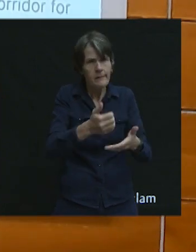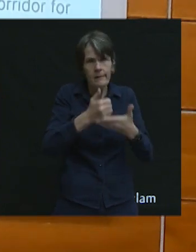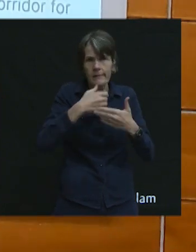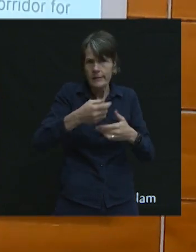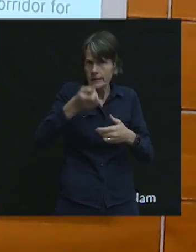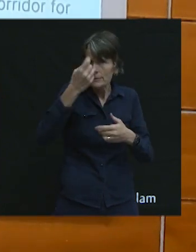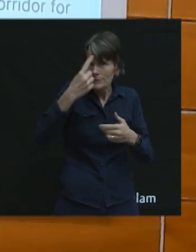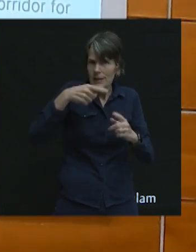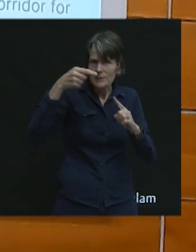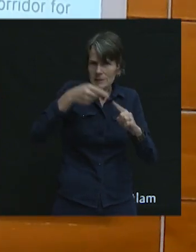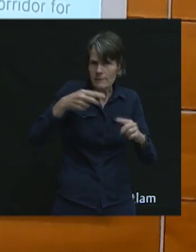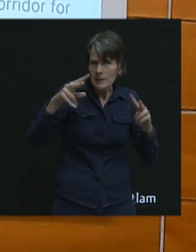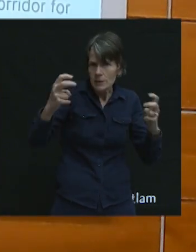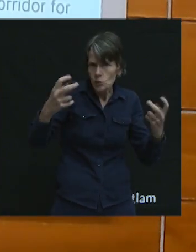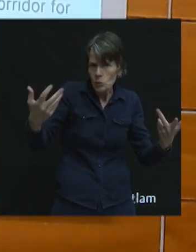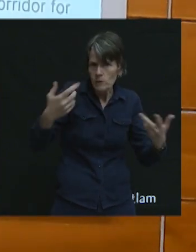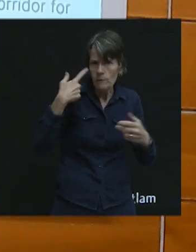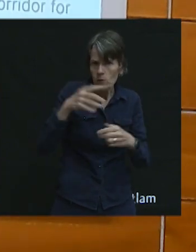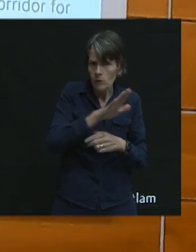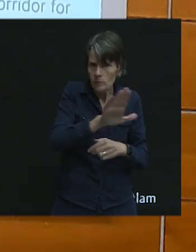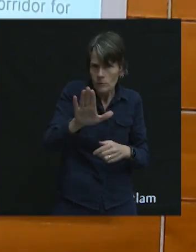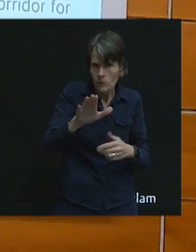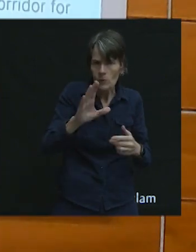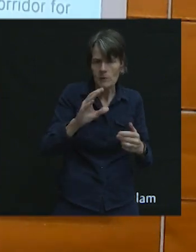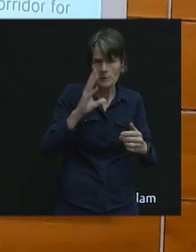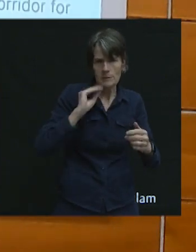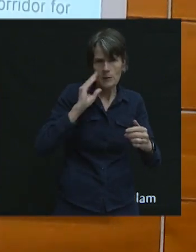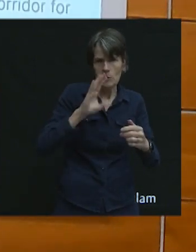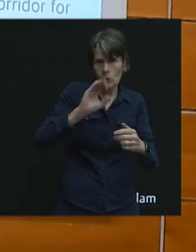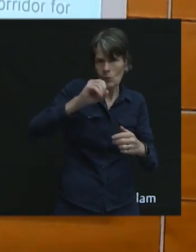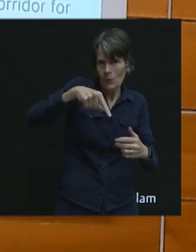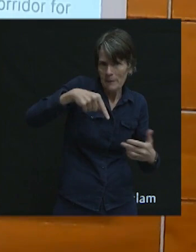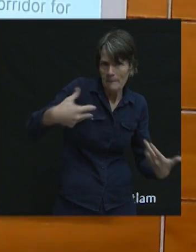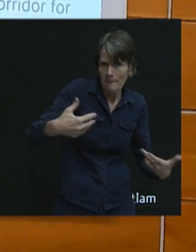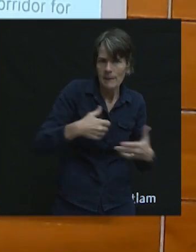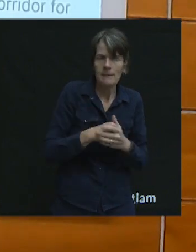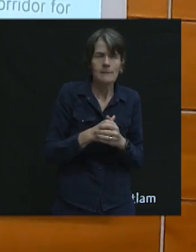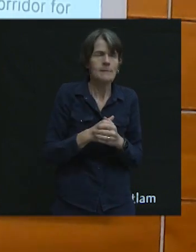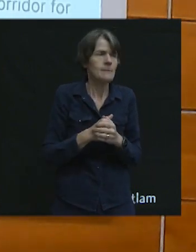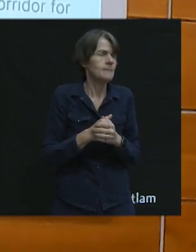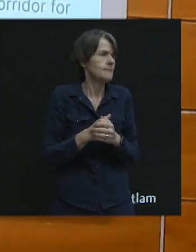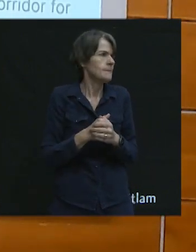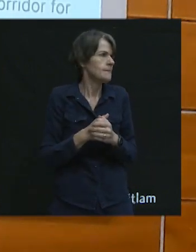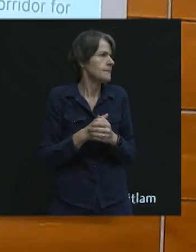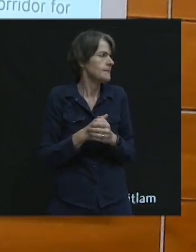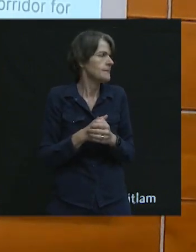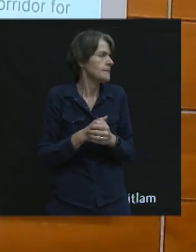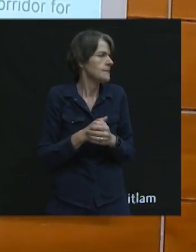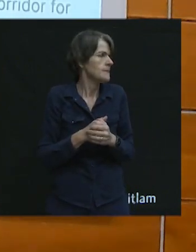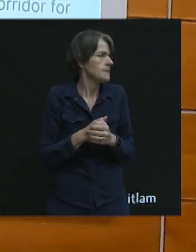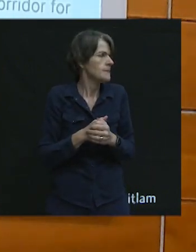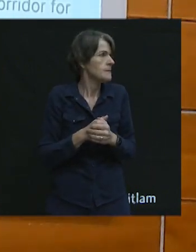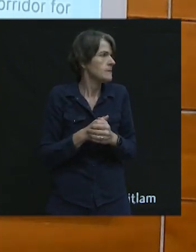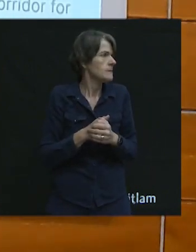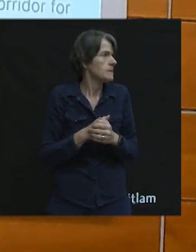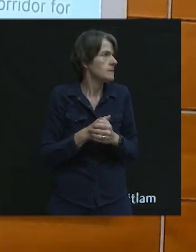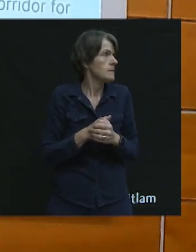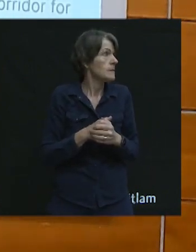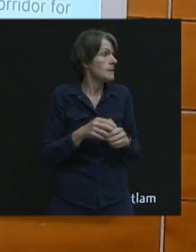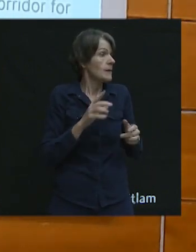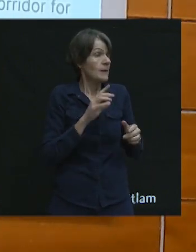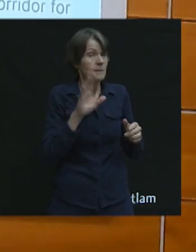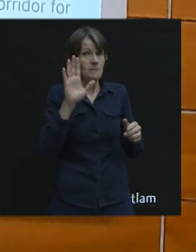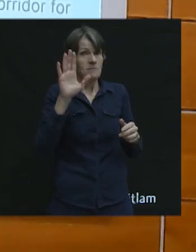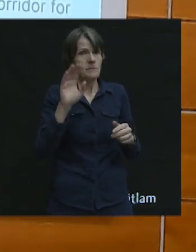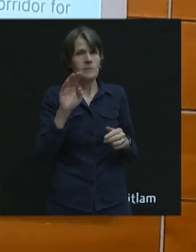the specific issues that are present here. And we will tailor the approach to address those. Can I answer this